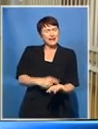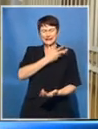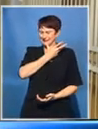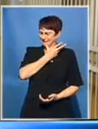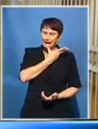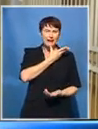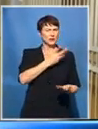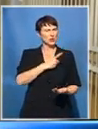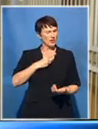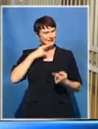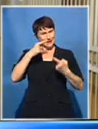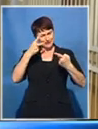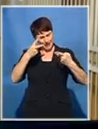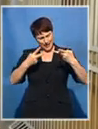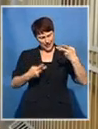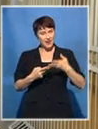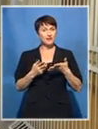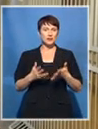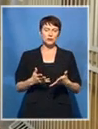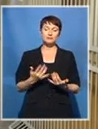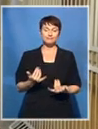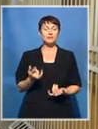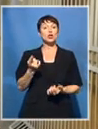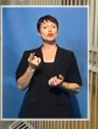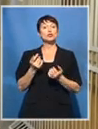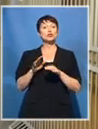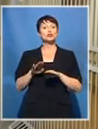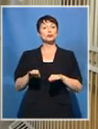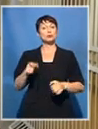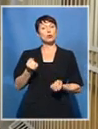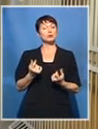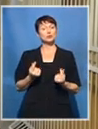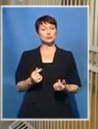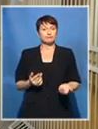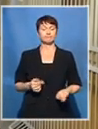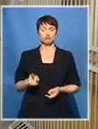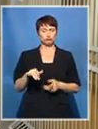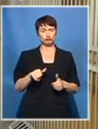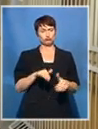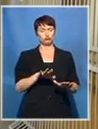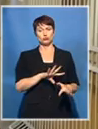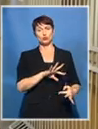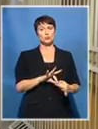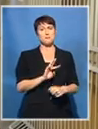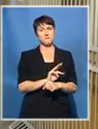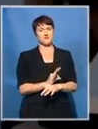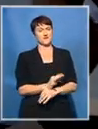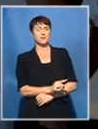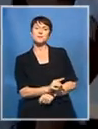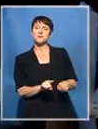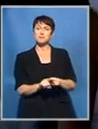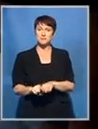of abuse. The two victims were further failed by the Children's Court. They were released back into the care of the alleged perpetrators.